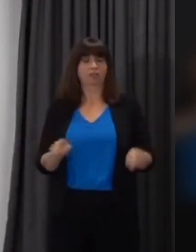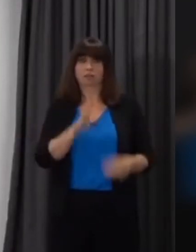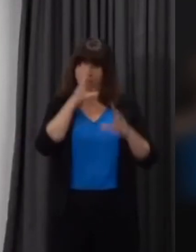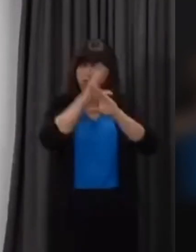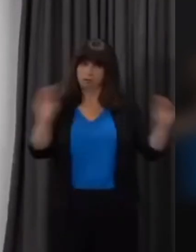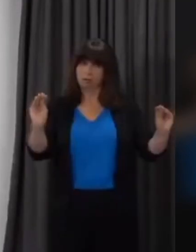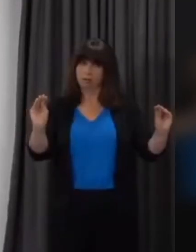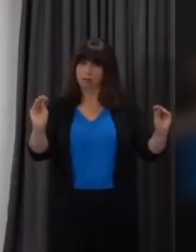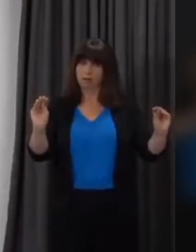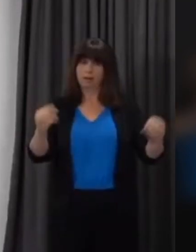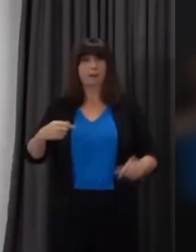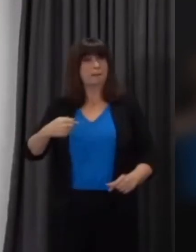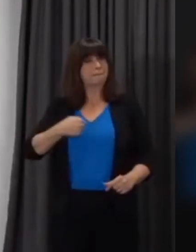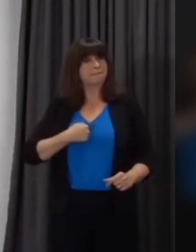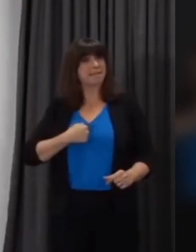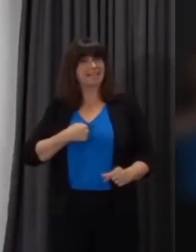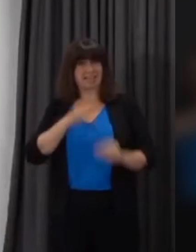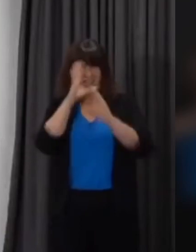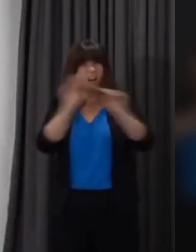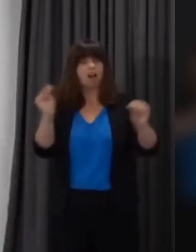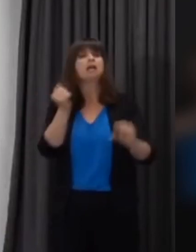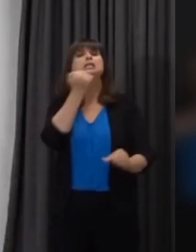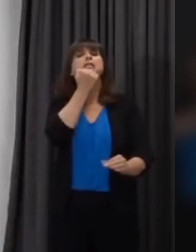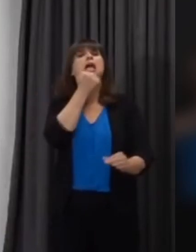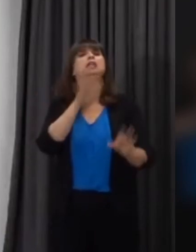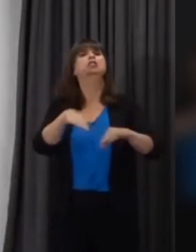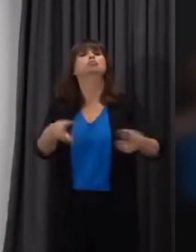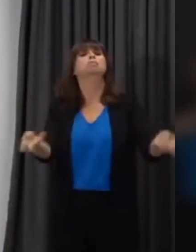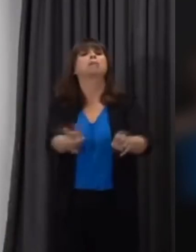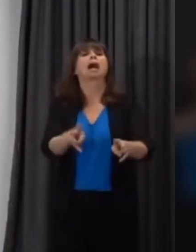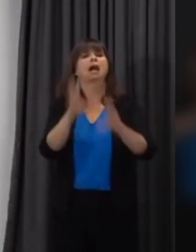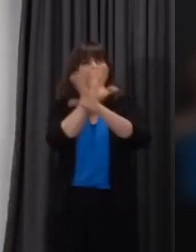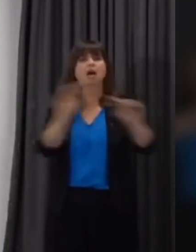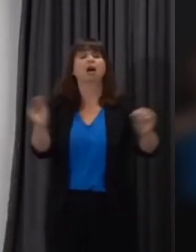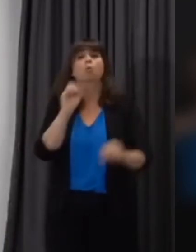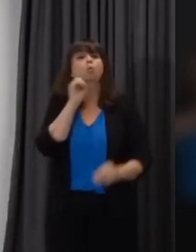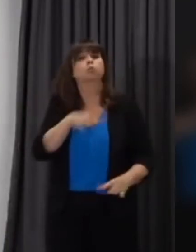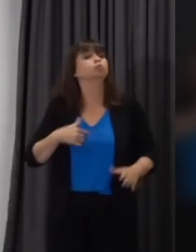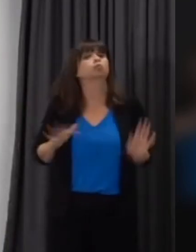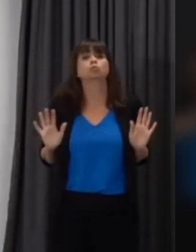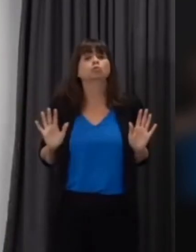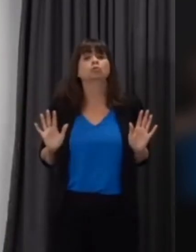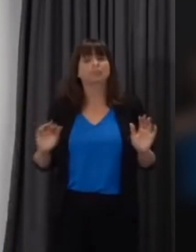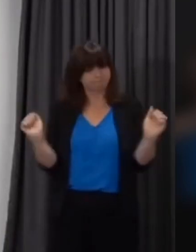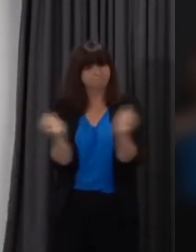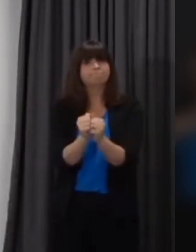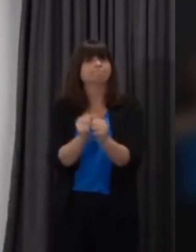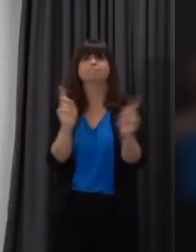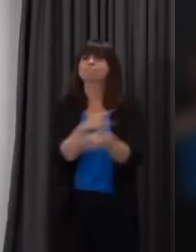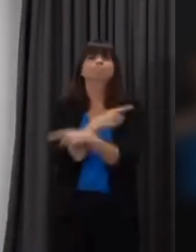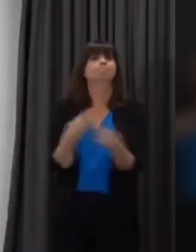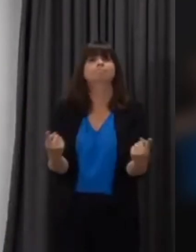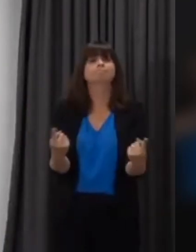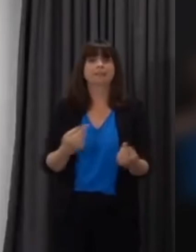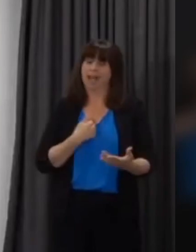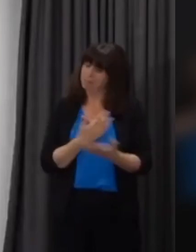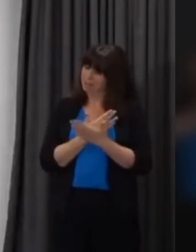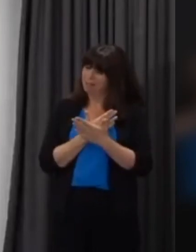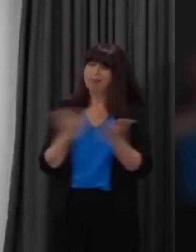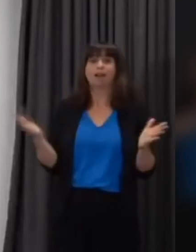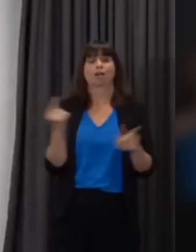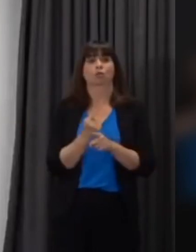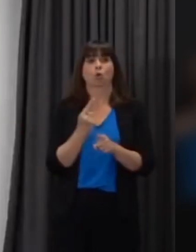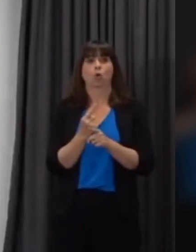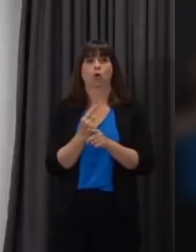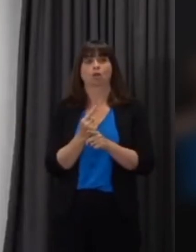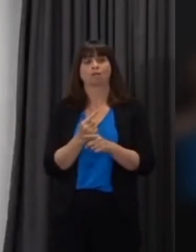set an arbitrary date for when more children will go back into Welsh schools I have been as clear as I can